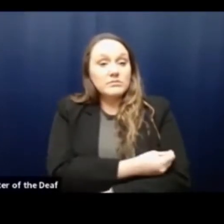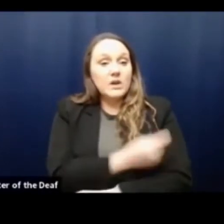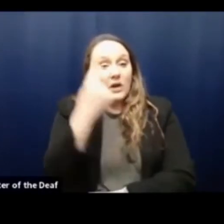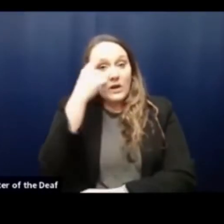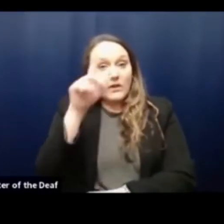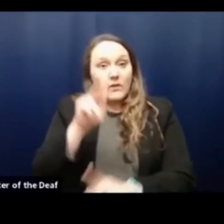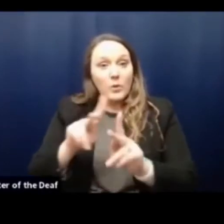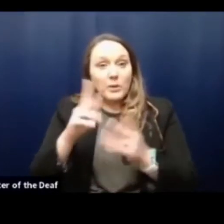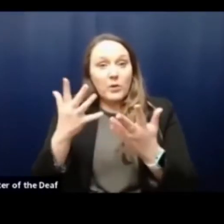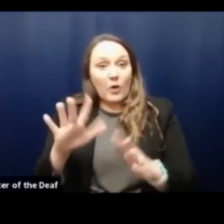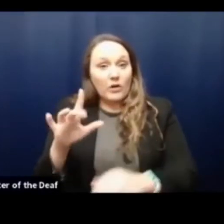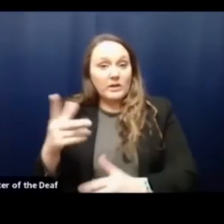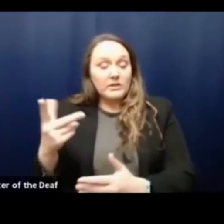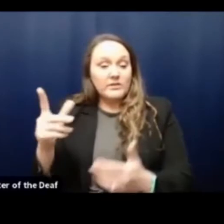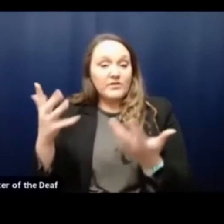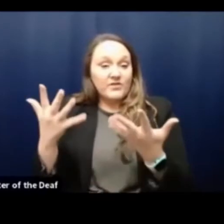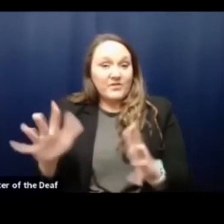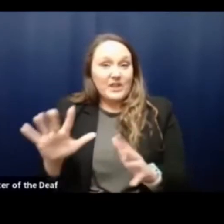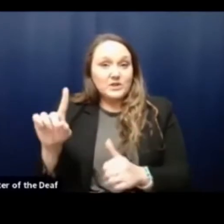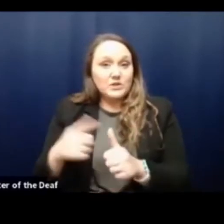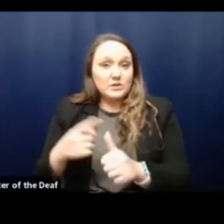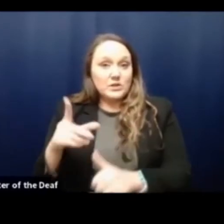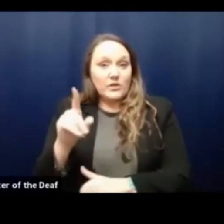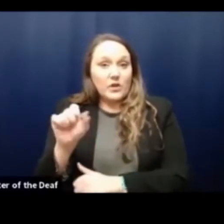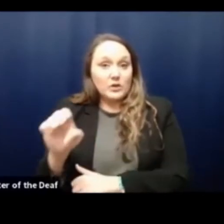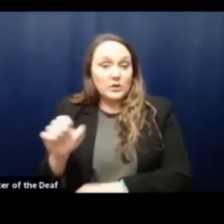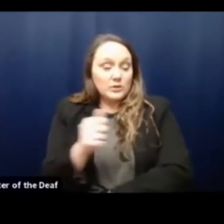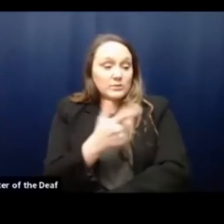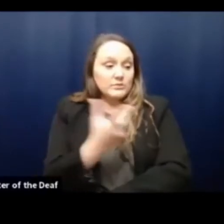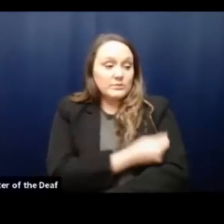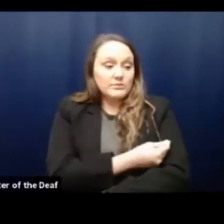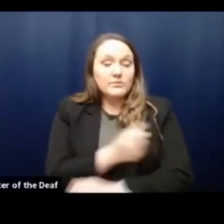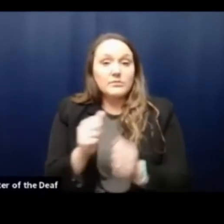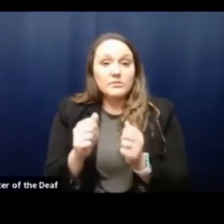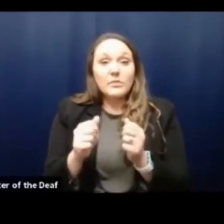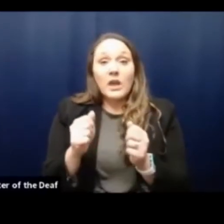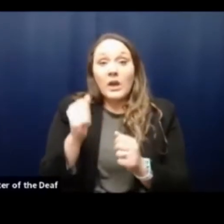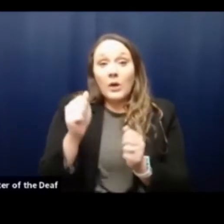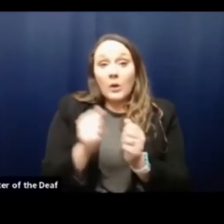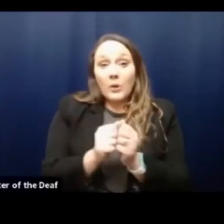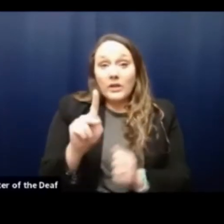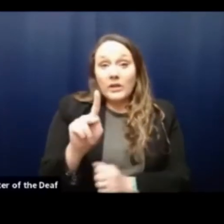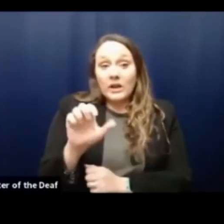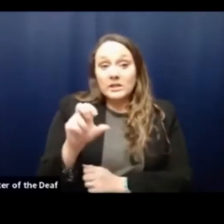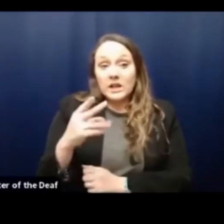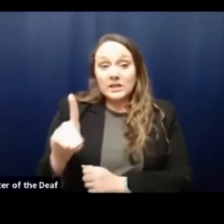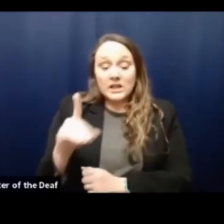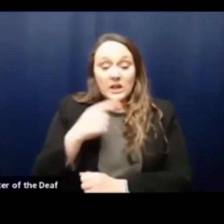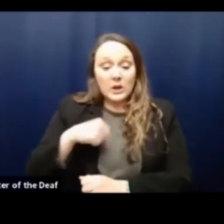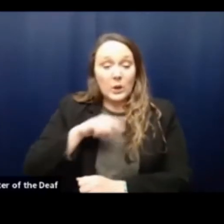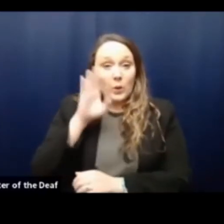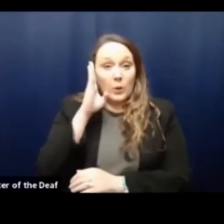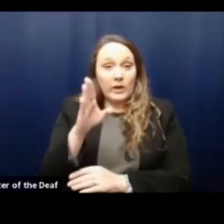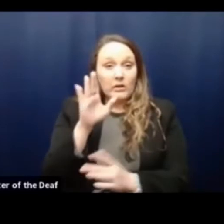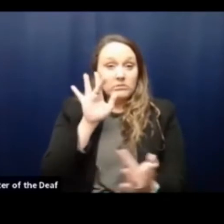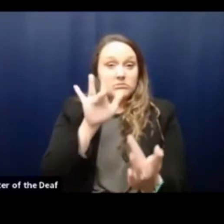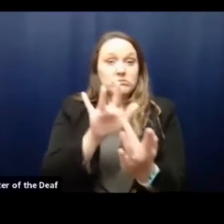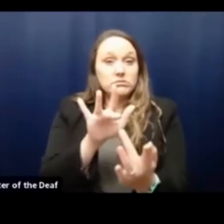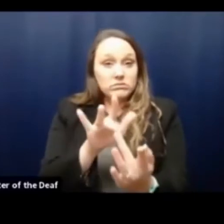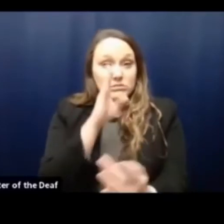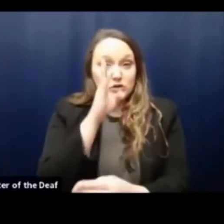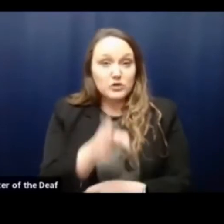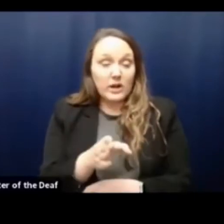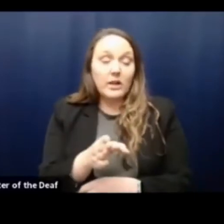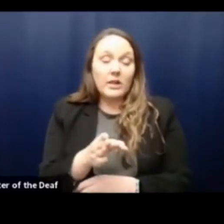For those who've received their first dose with KCHD, we will be reaching out to you directly to schedule a time for you to receive your